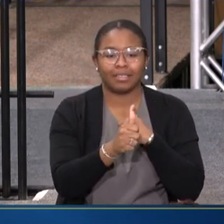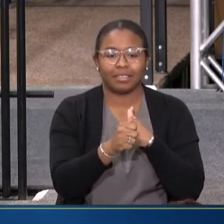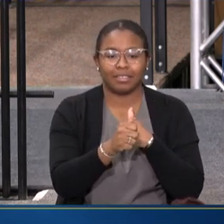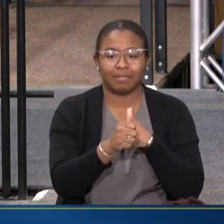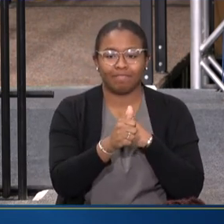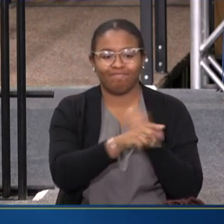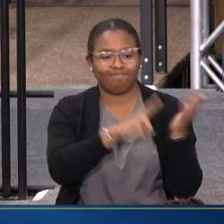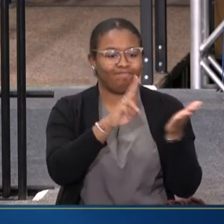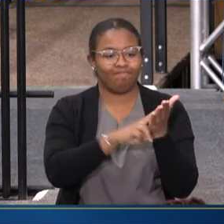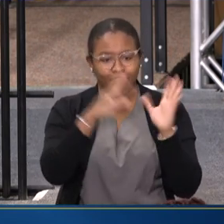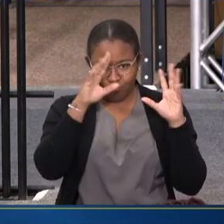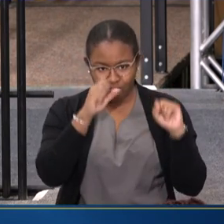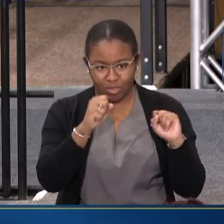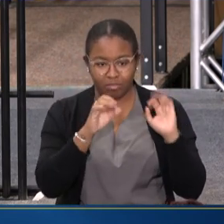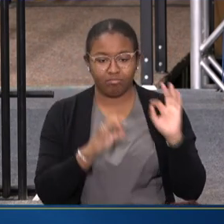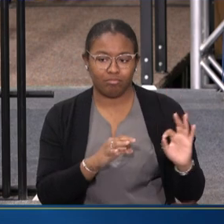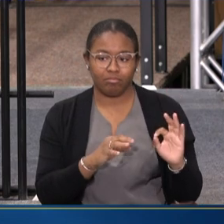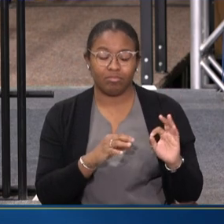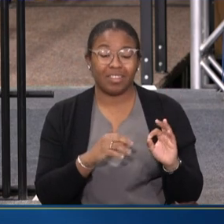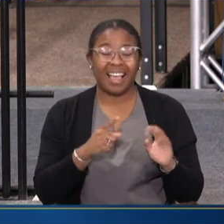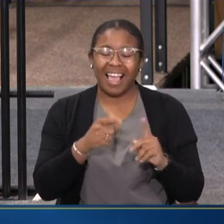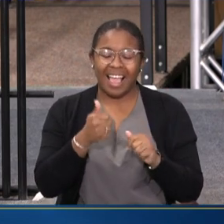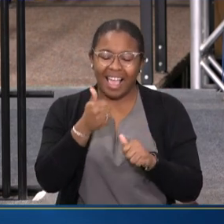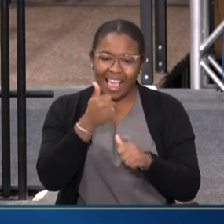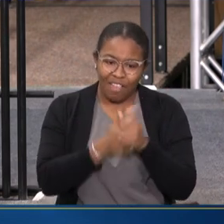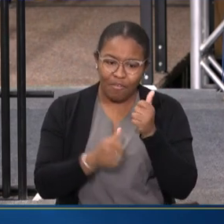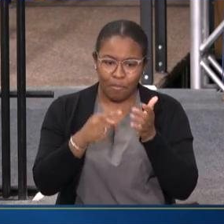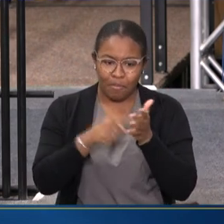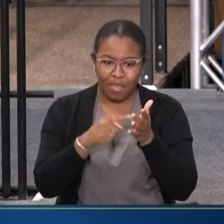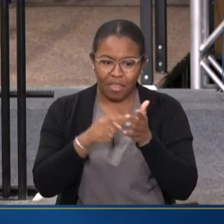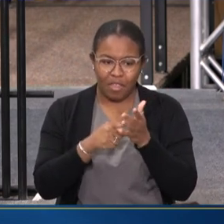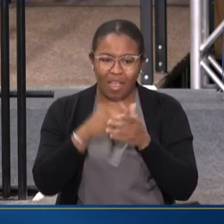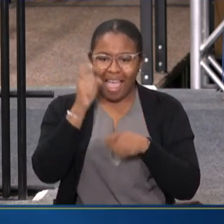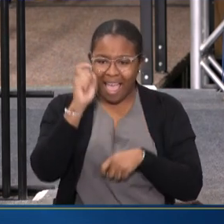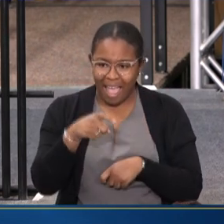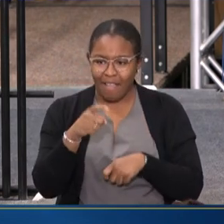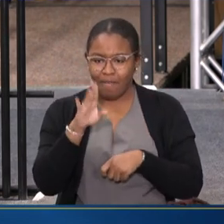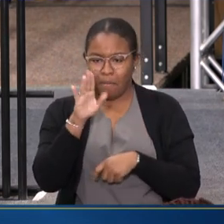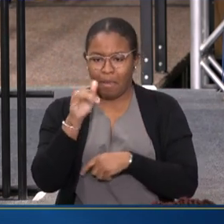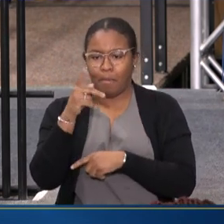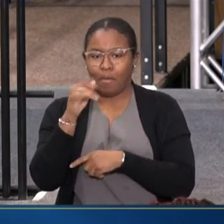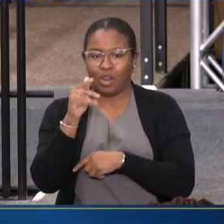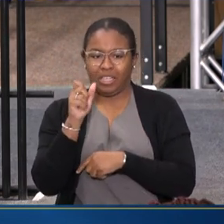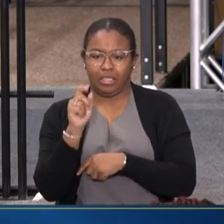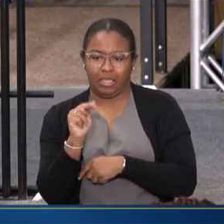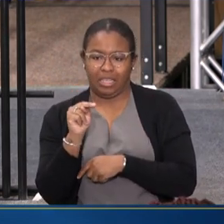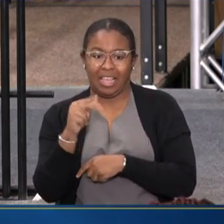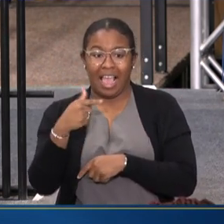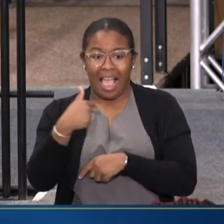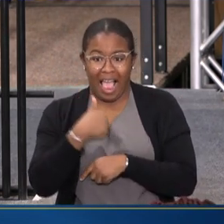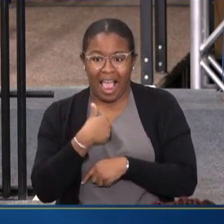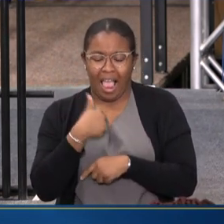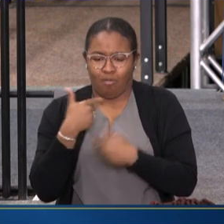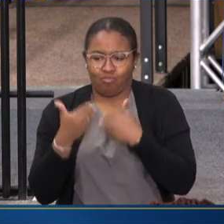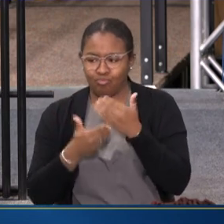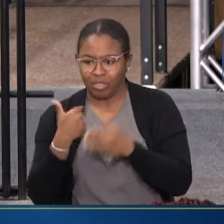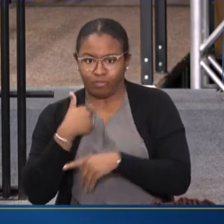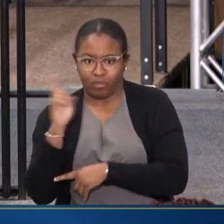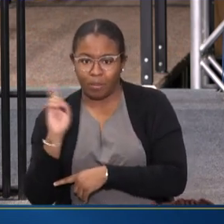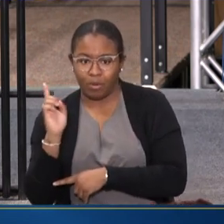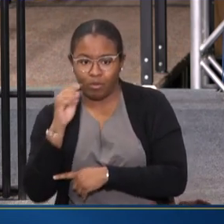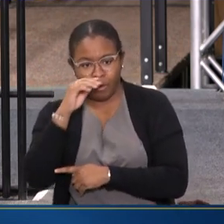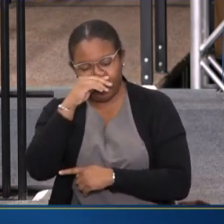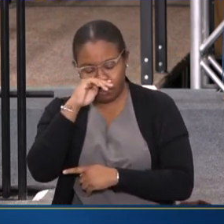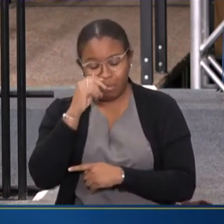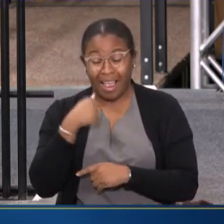SIGNED BY THE PRESIDENT. EVERY BILL HAS TO BE BIPARTISAN. WHILE I'M A VERY PROGRESSIVE DEMOCRAT, I